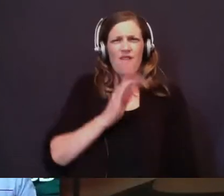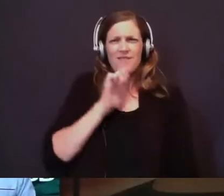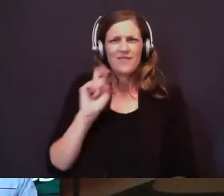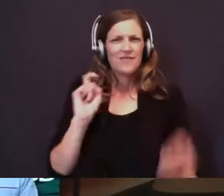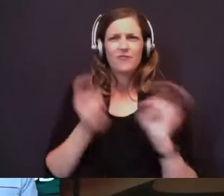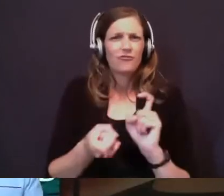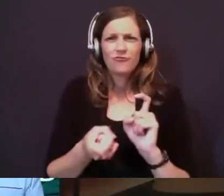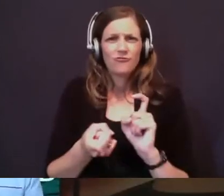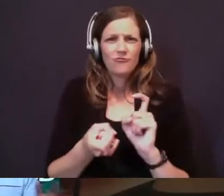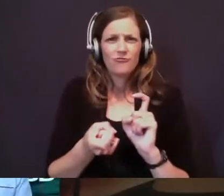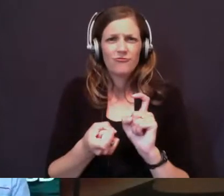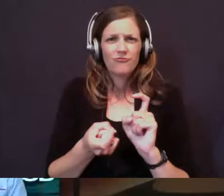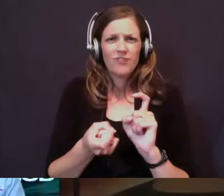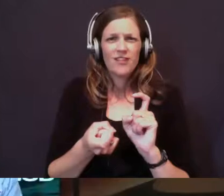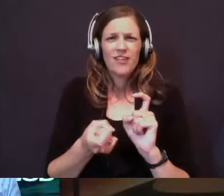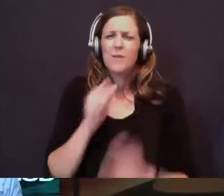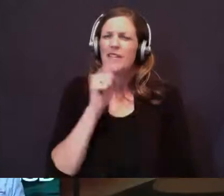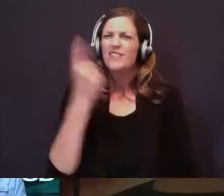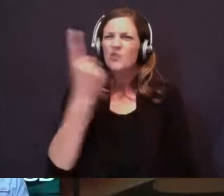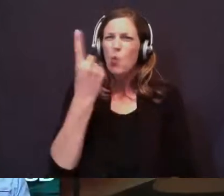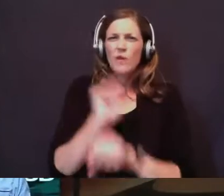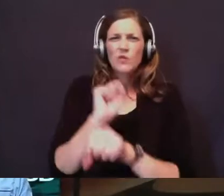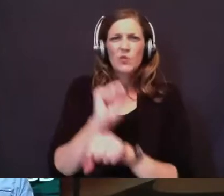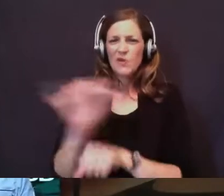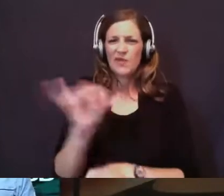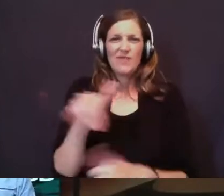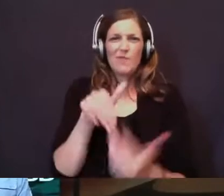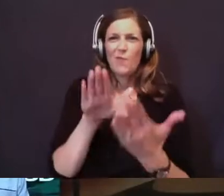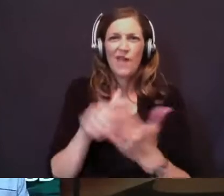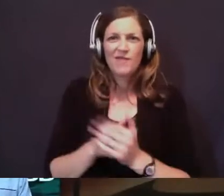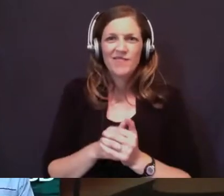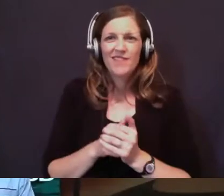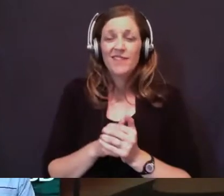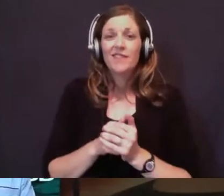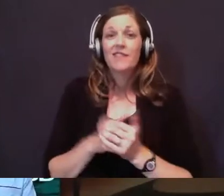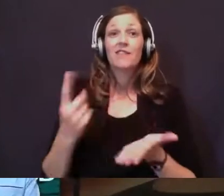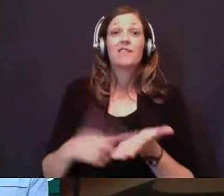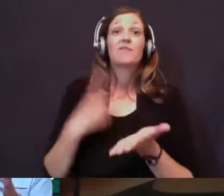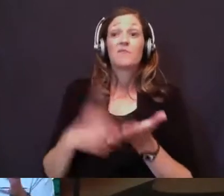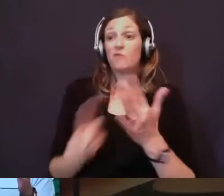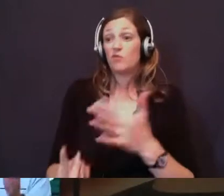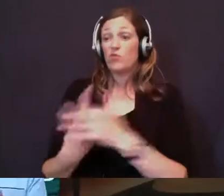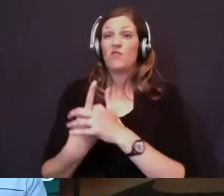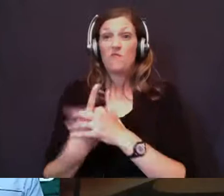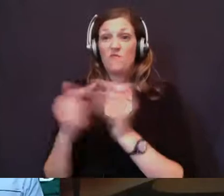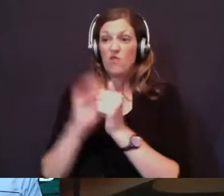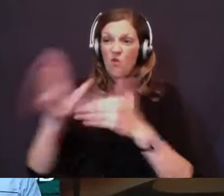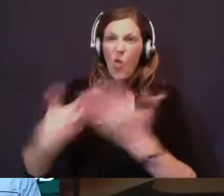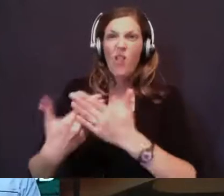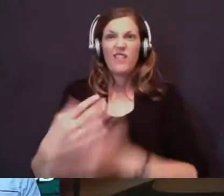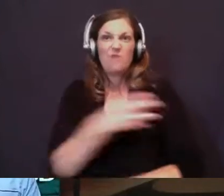but he doesn't always work in the same way. Sometimes he shows up in all of his power.